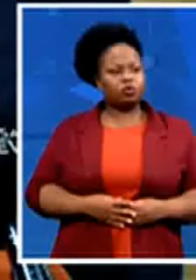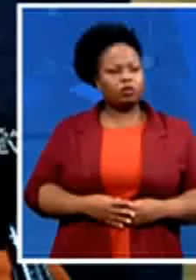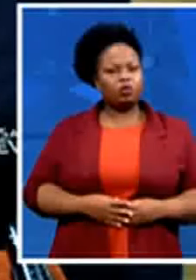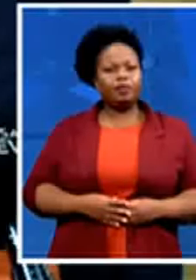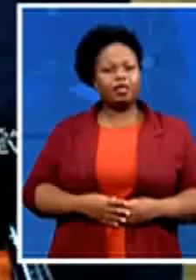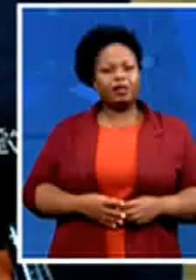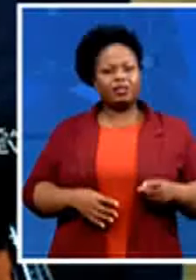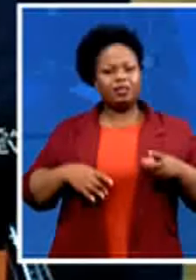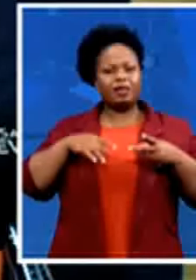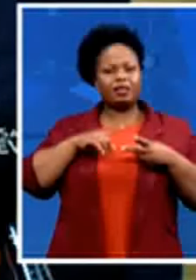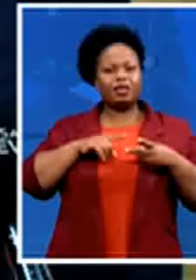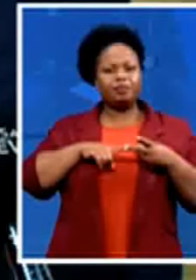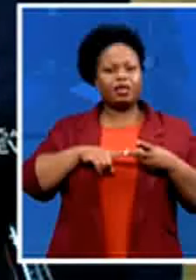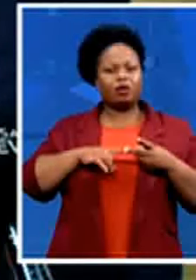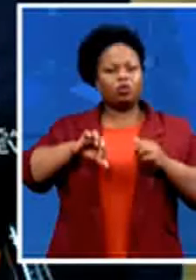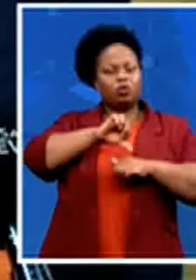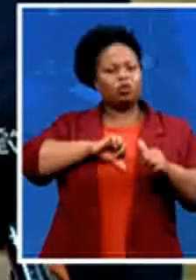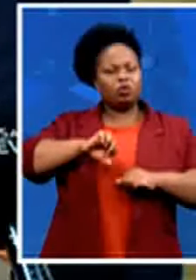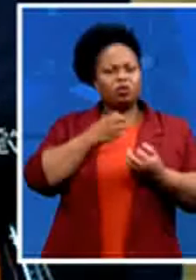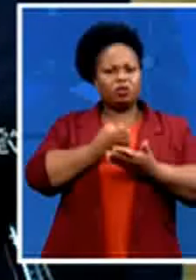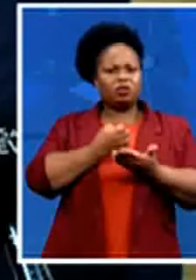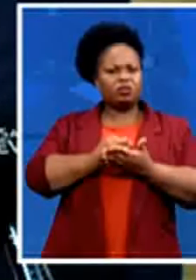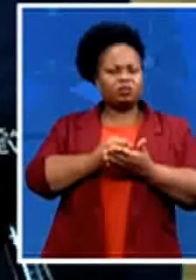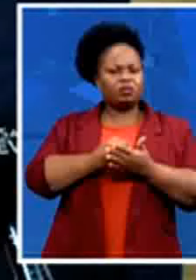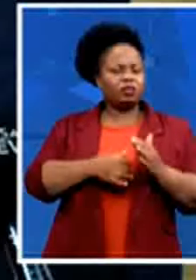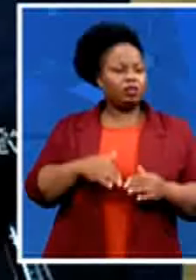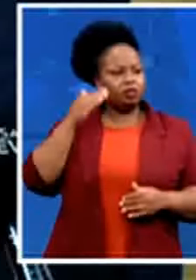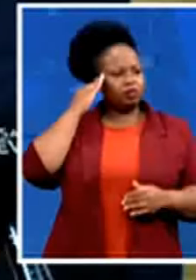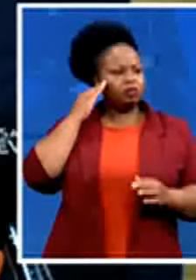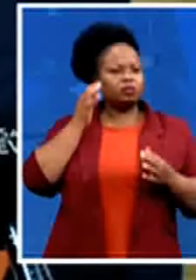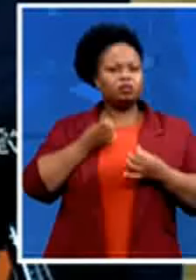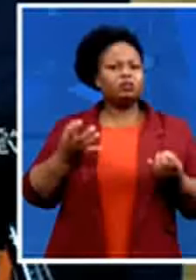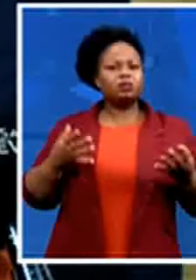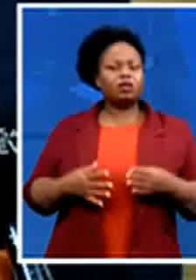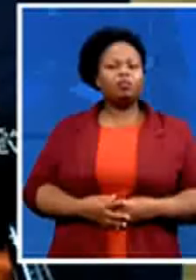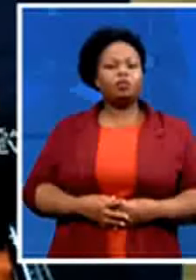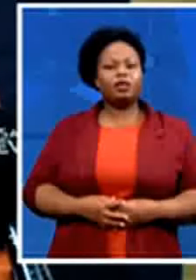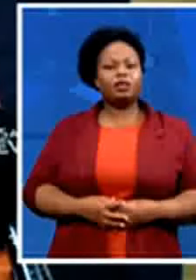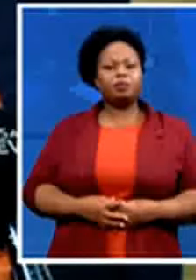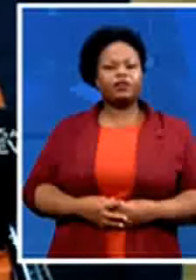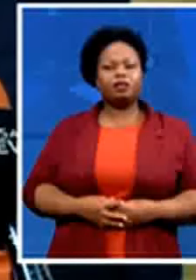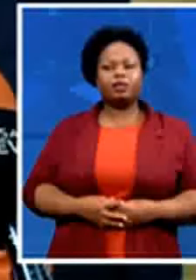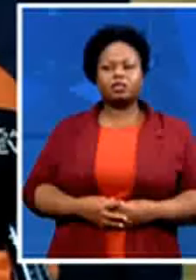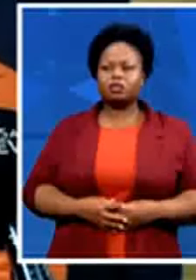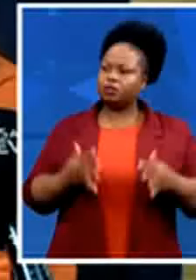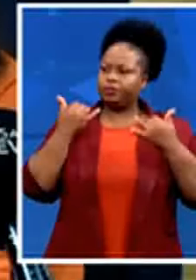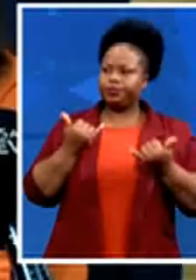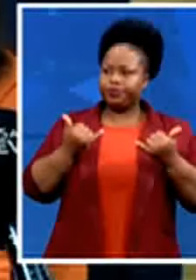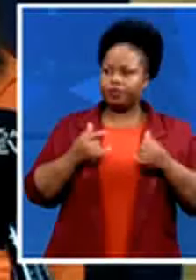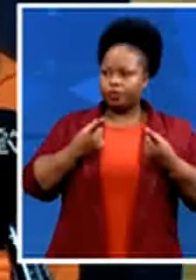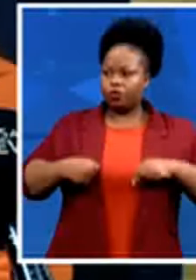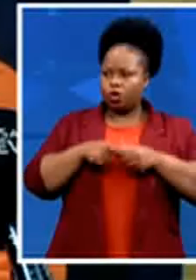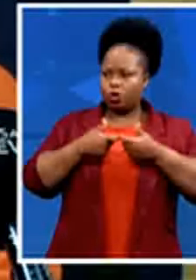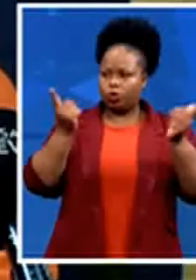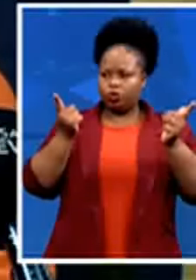and environmental justice now today we will be launching a summary of the